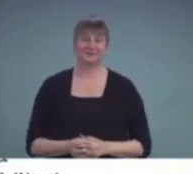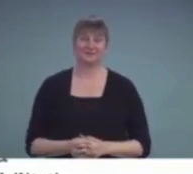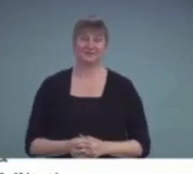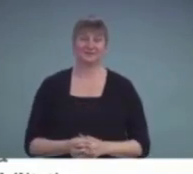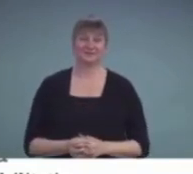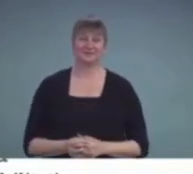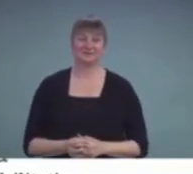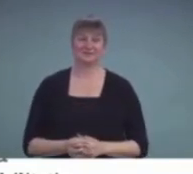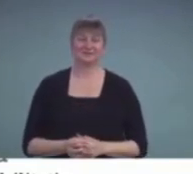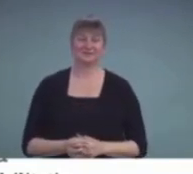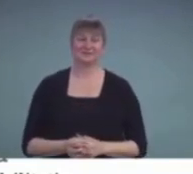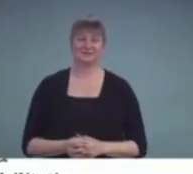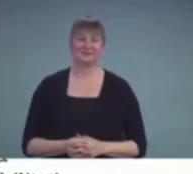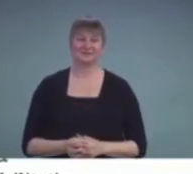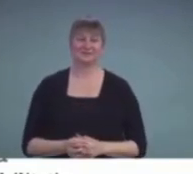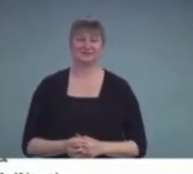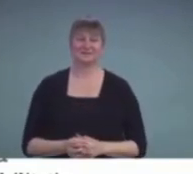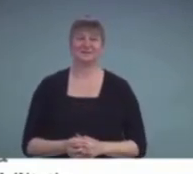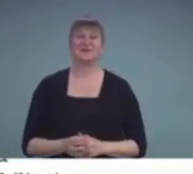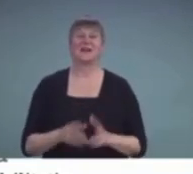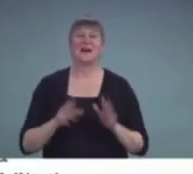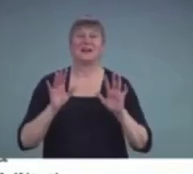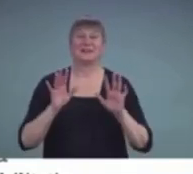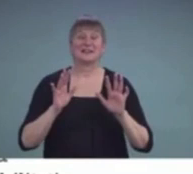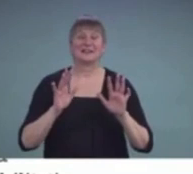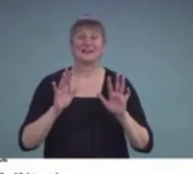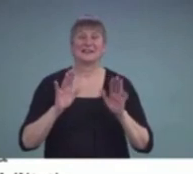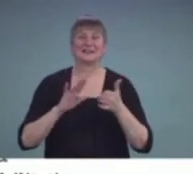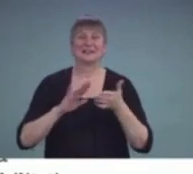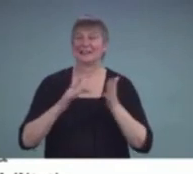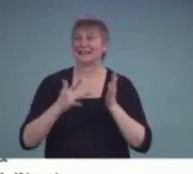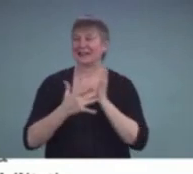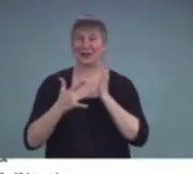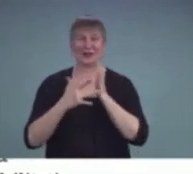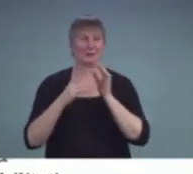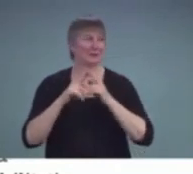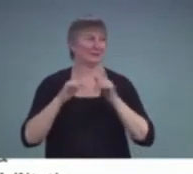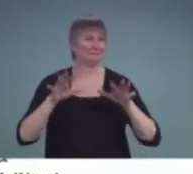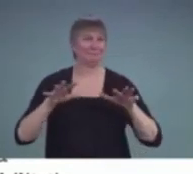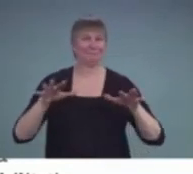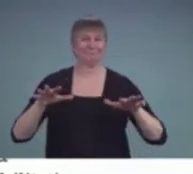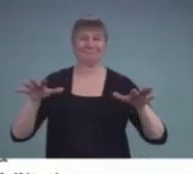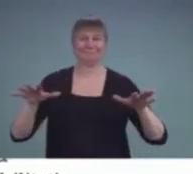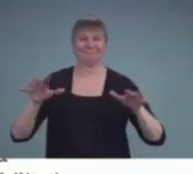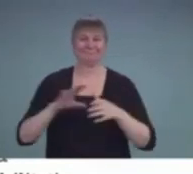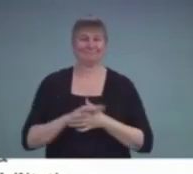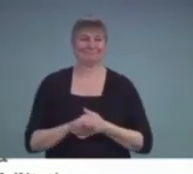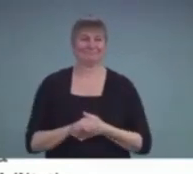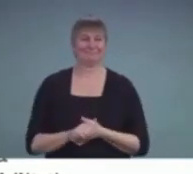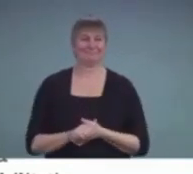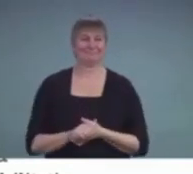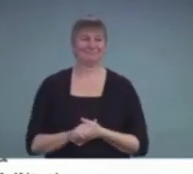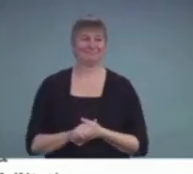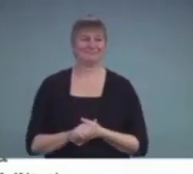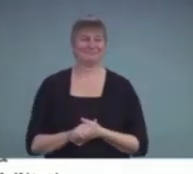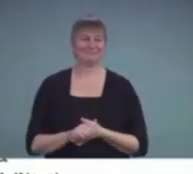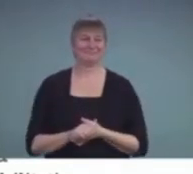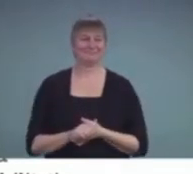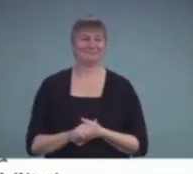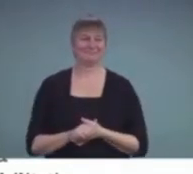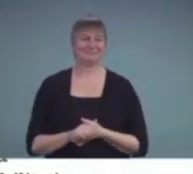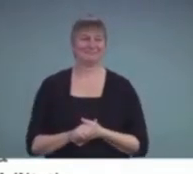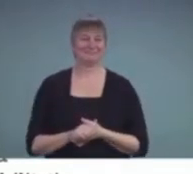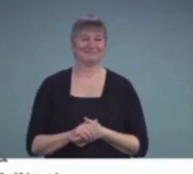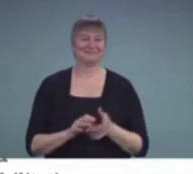I do have two questions. Sorry about that. Oh, sorry. Okay.